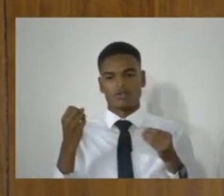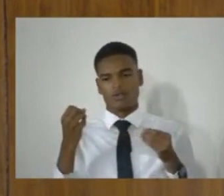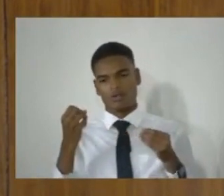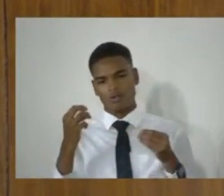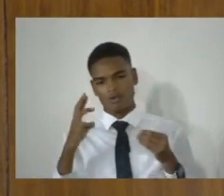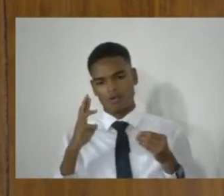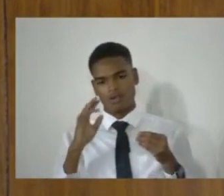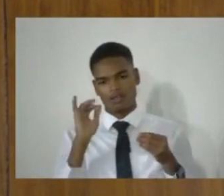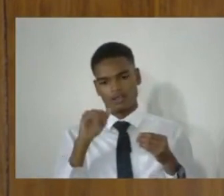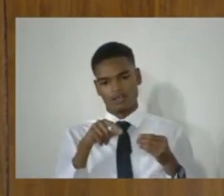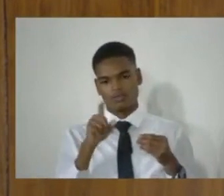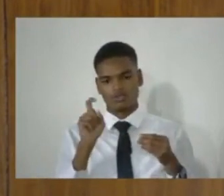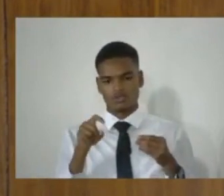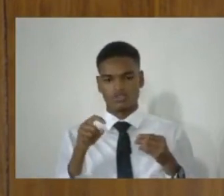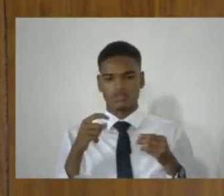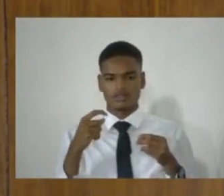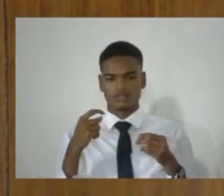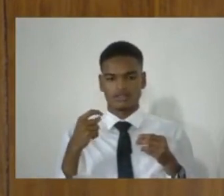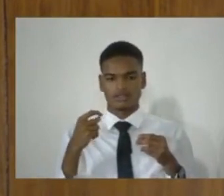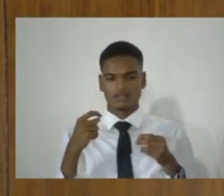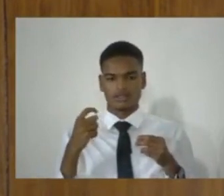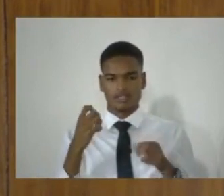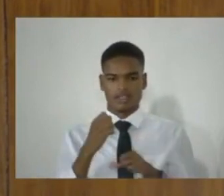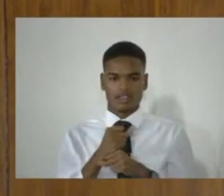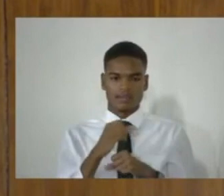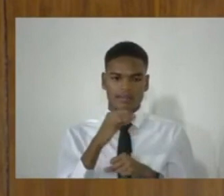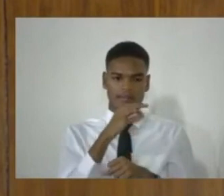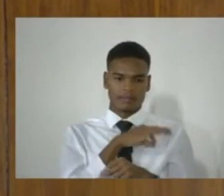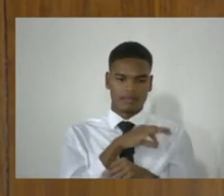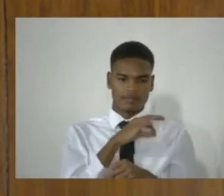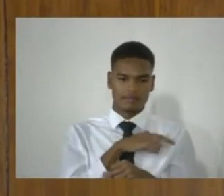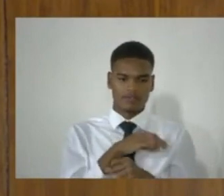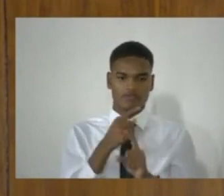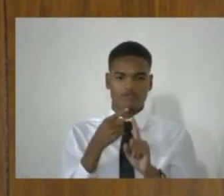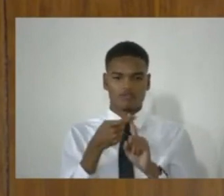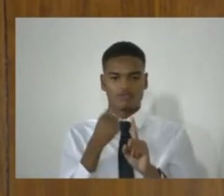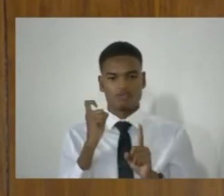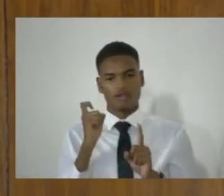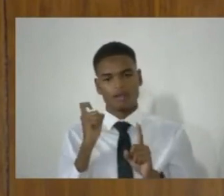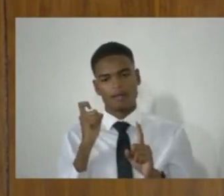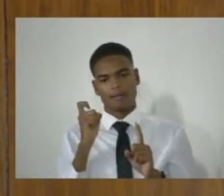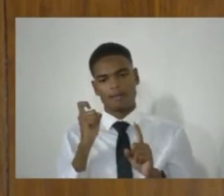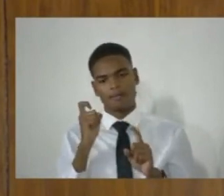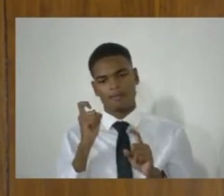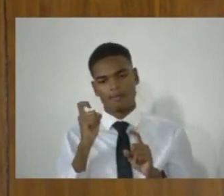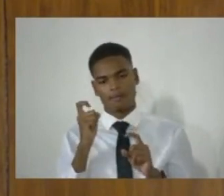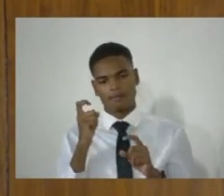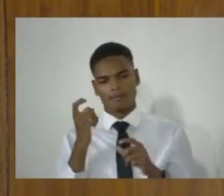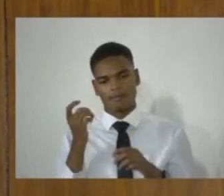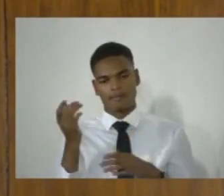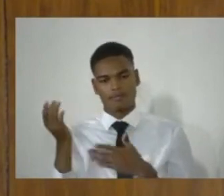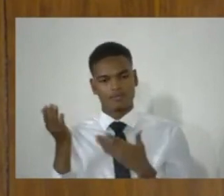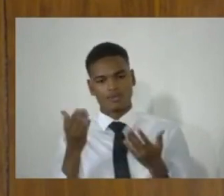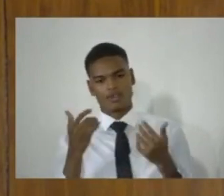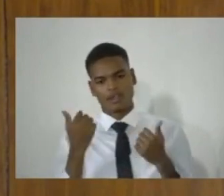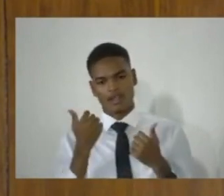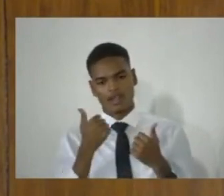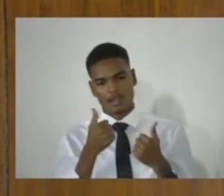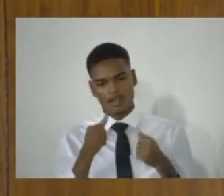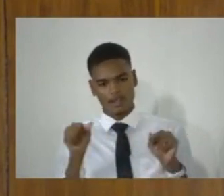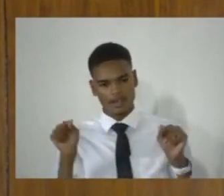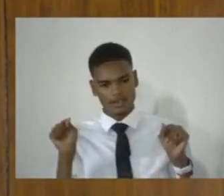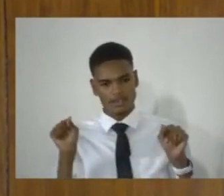derive some kind of partisan benefit from leveraging any perceived